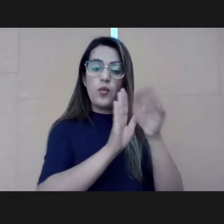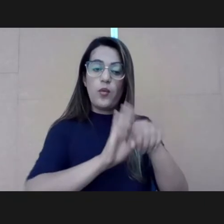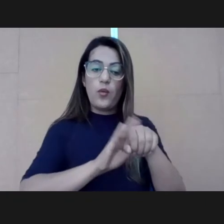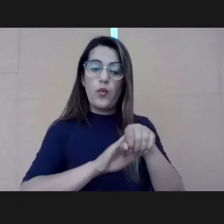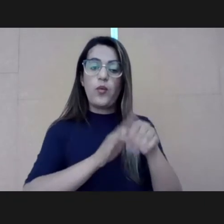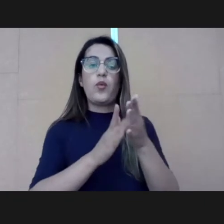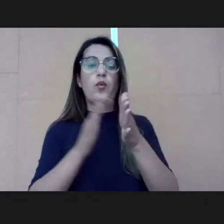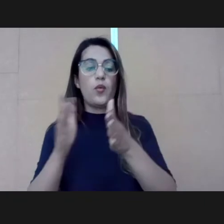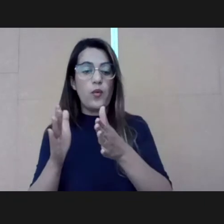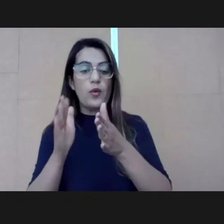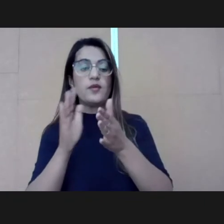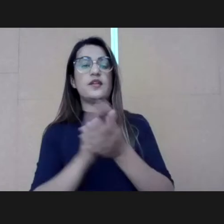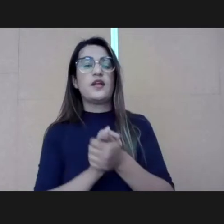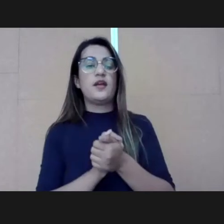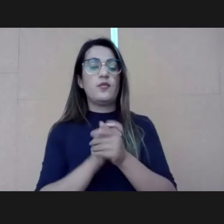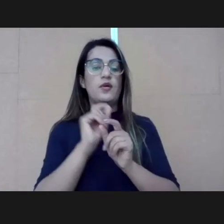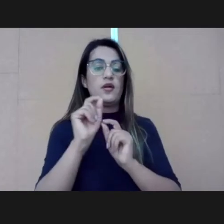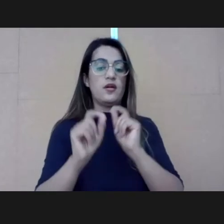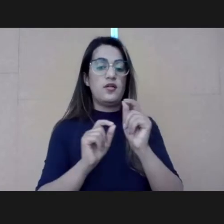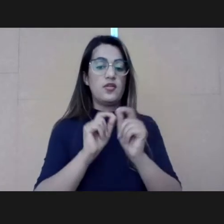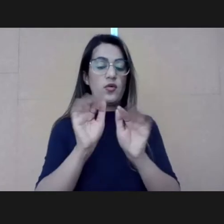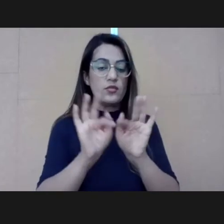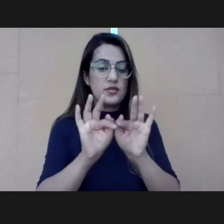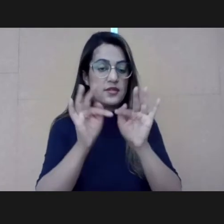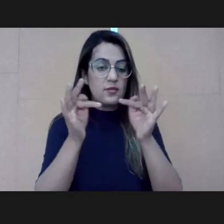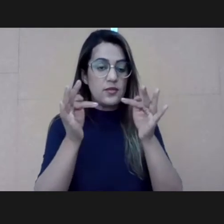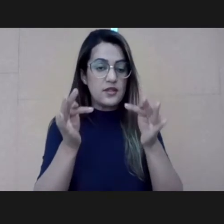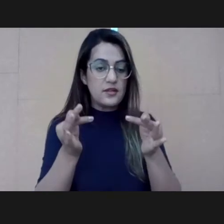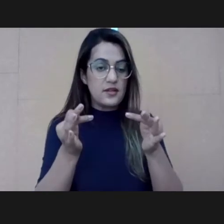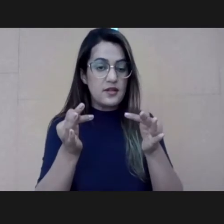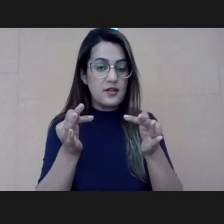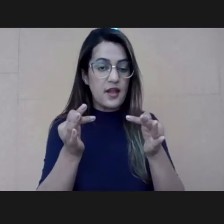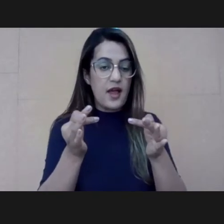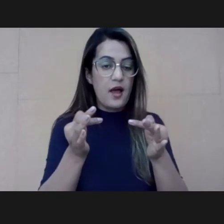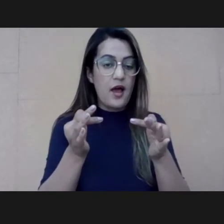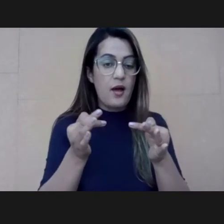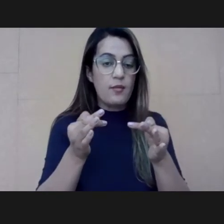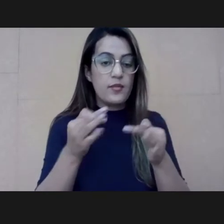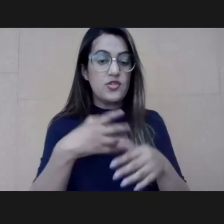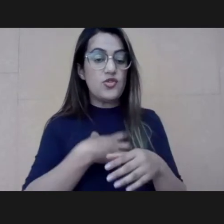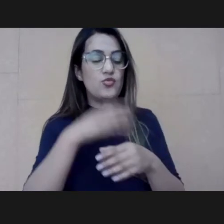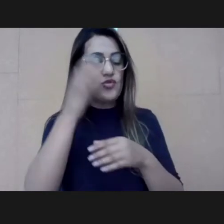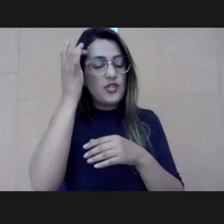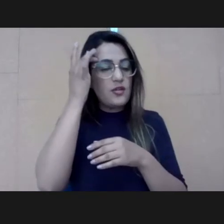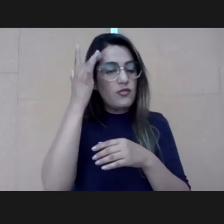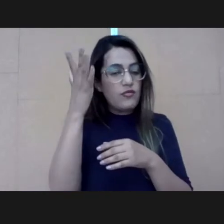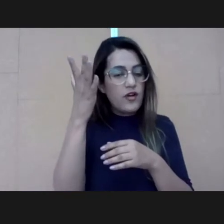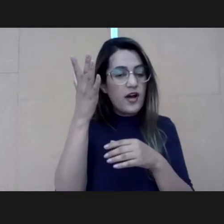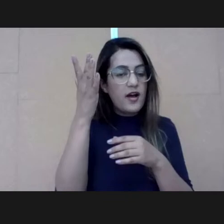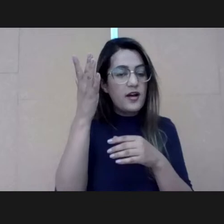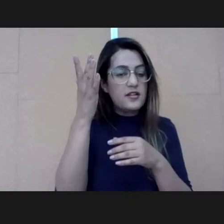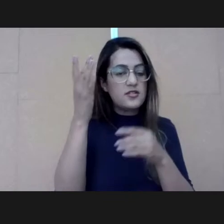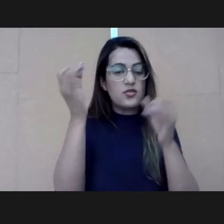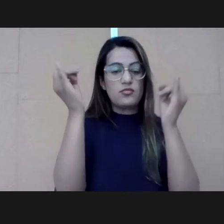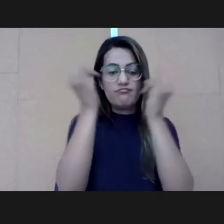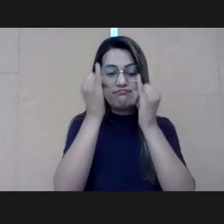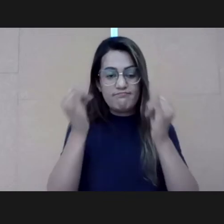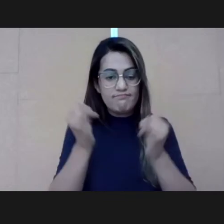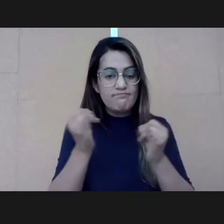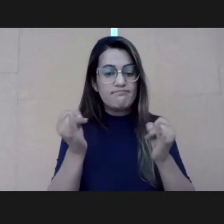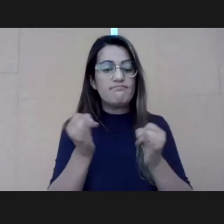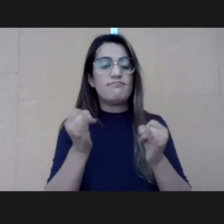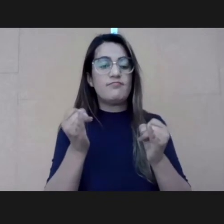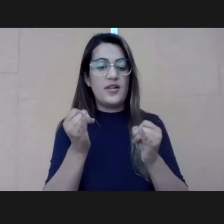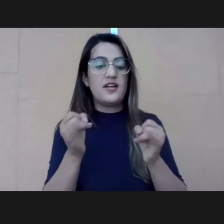simplicity and beautiful design. They're going to expect Amazon type services from government in all business